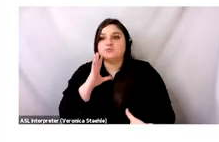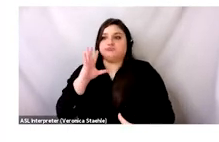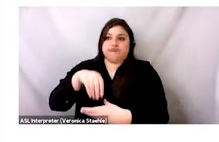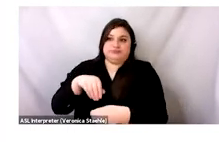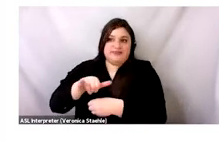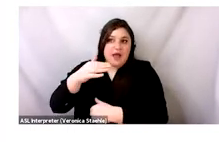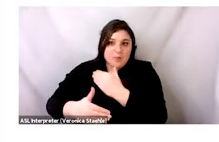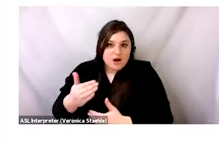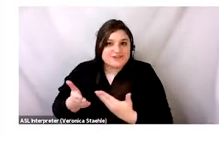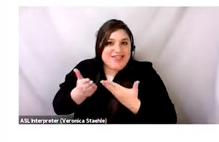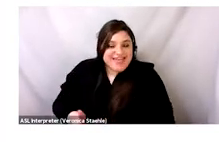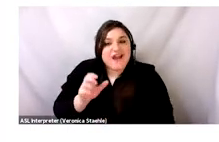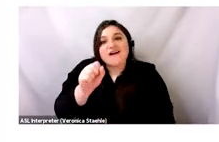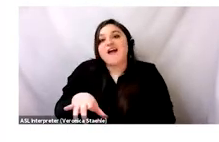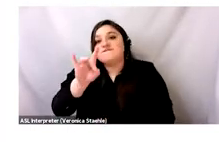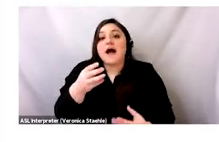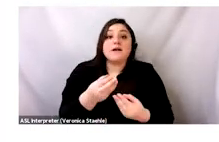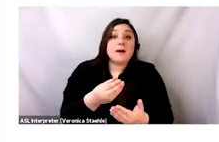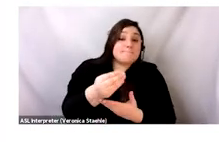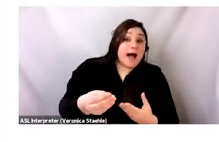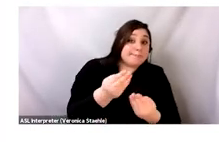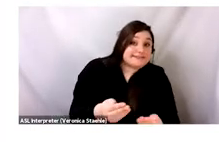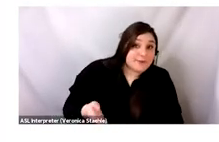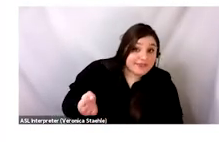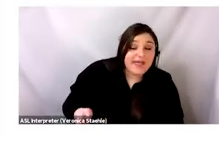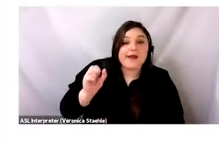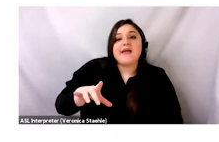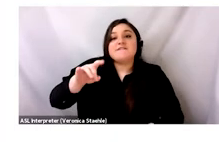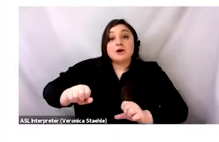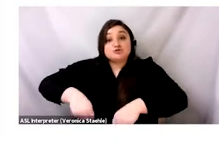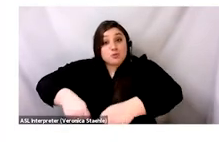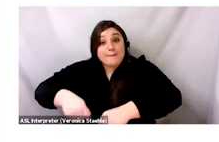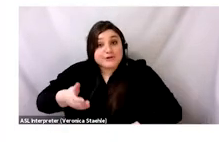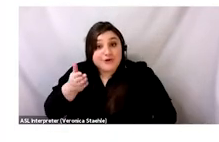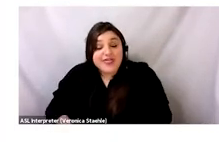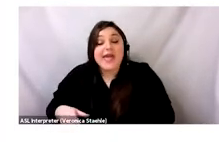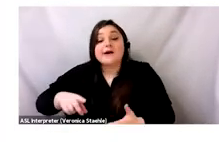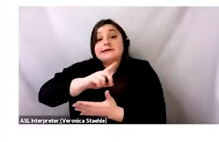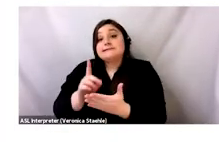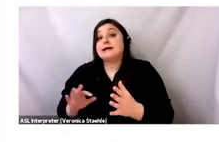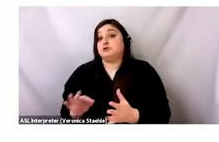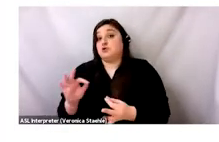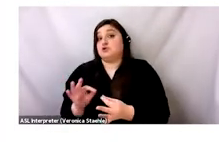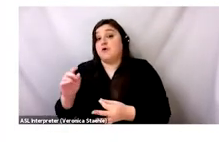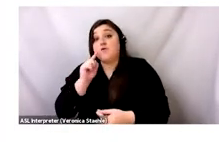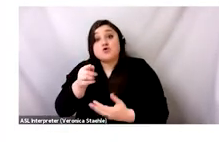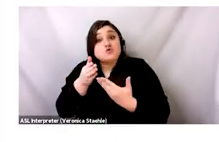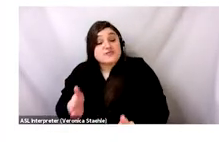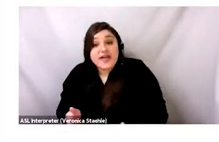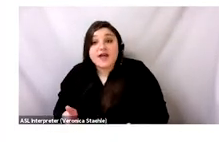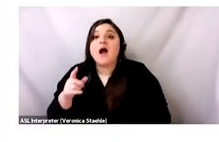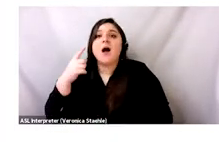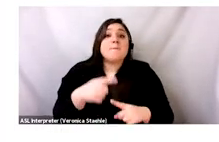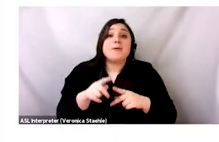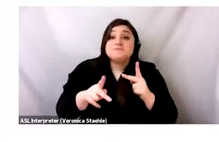reworked at all levels. There are tailors and seamstresses. There are screen printers. There's a whole section of the market that's really dedicated to over